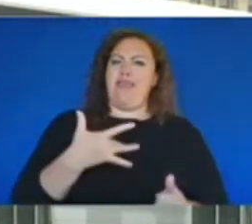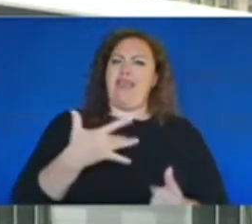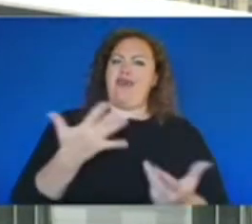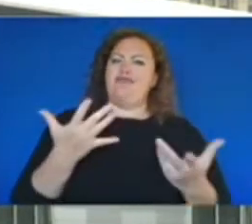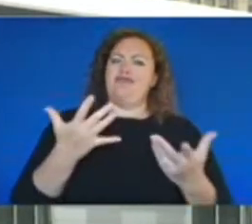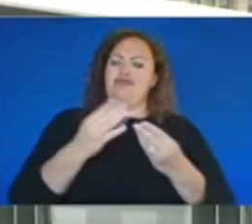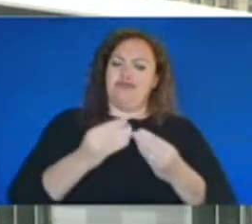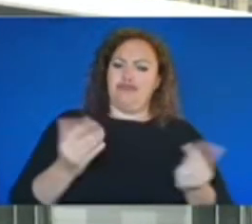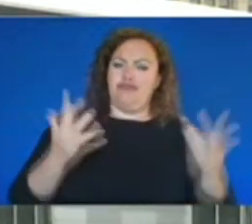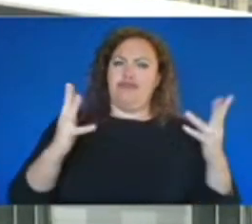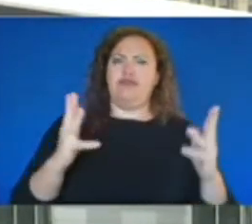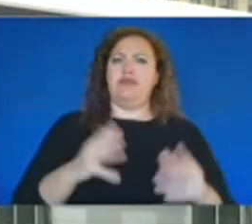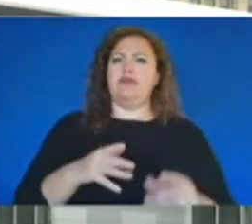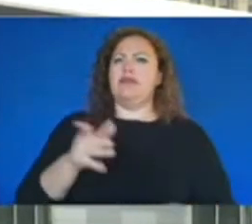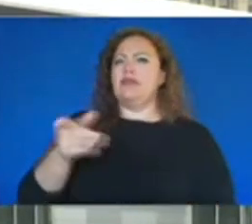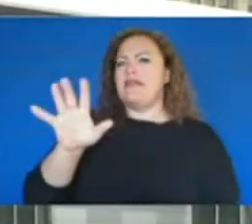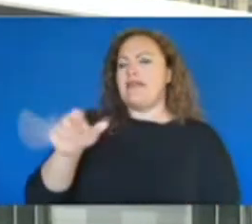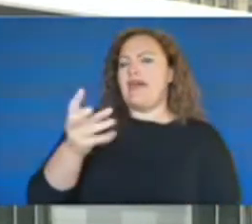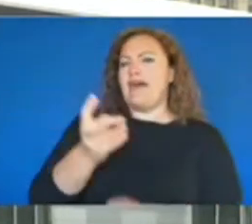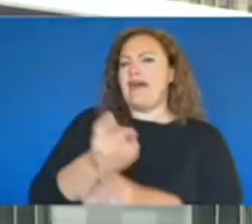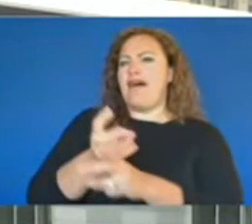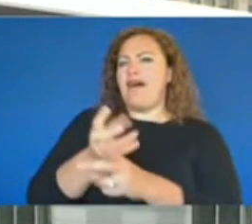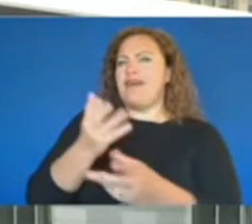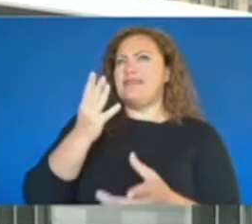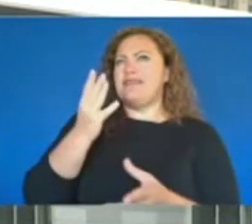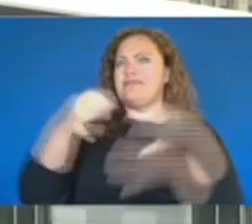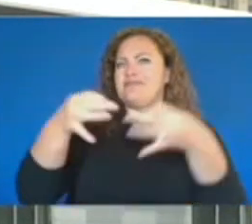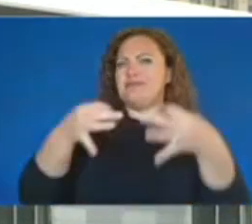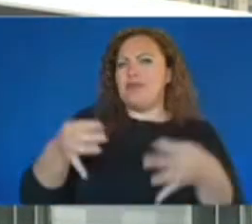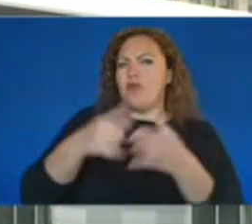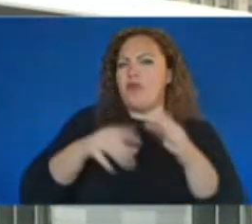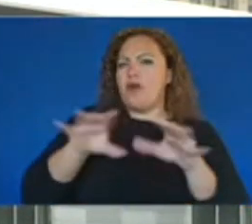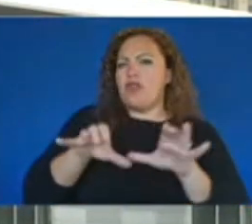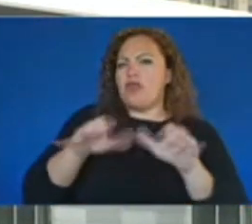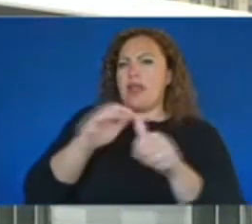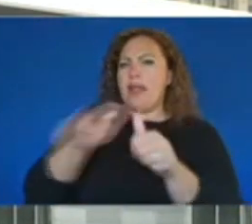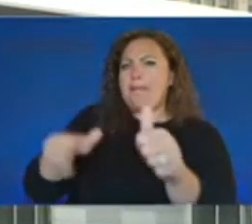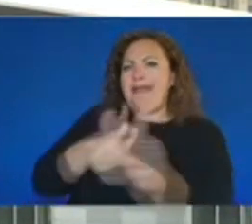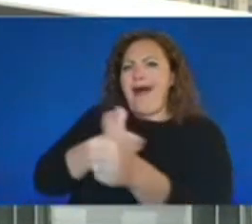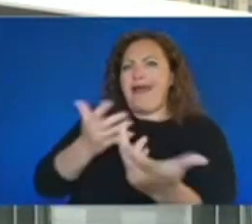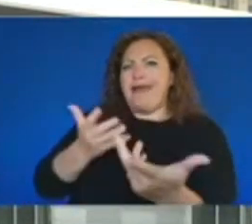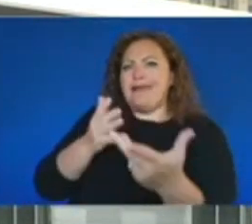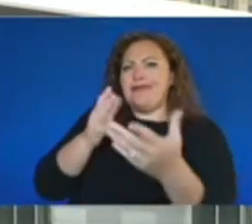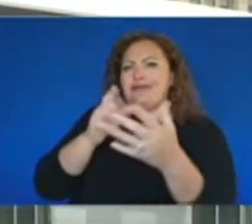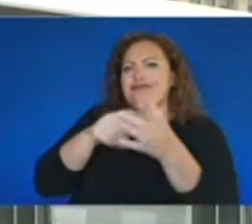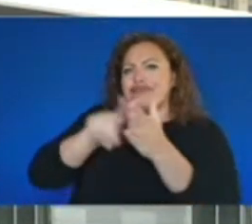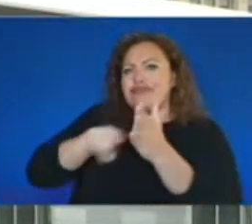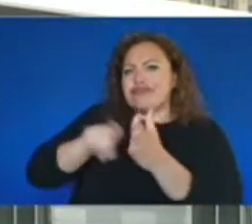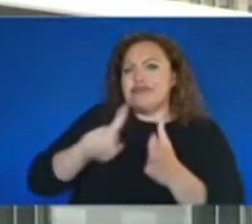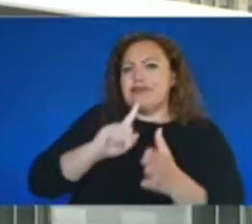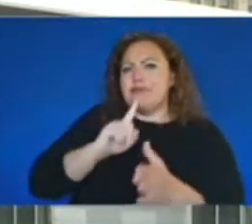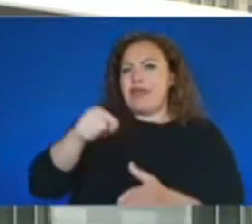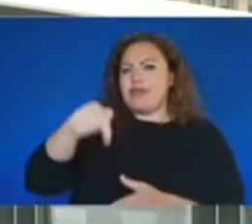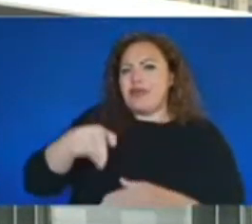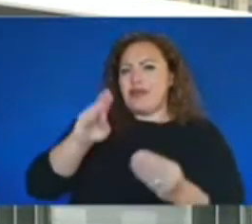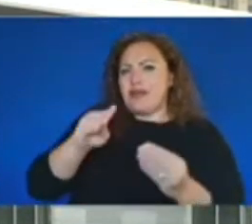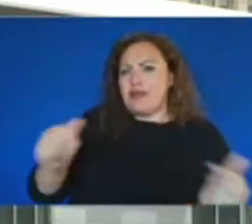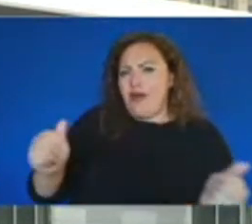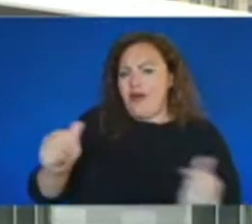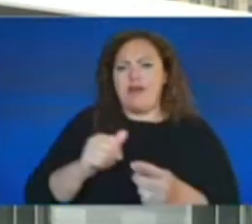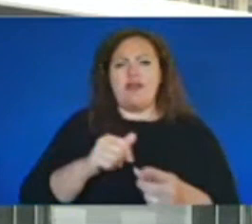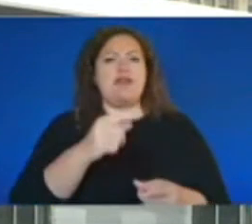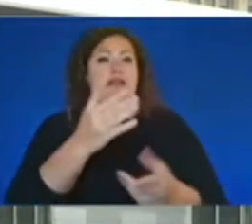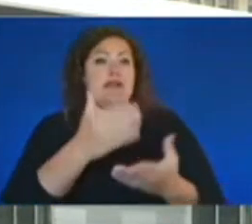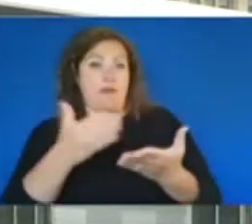behind the scenes? What are you guys doing on a day-to-day or week-to-day basis to kind of make sure that this case continues? So some of the things we've talked about in the